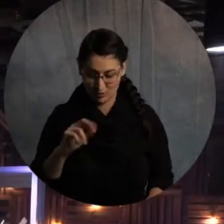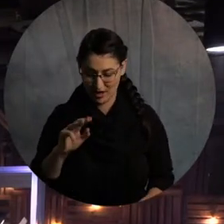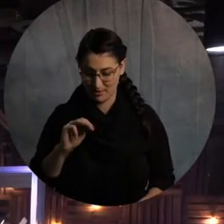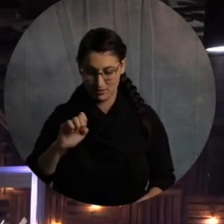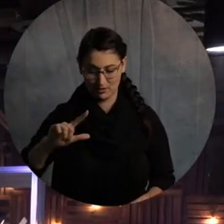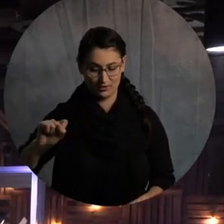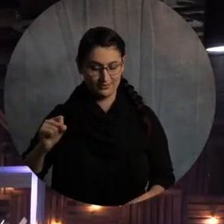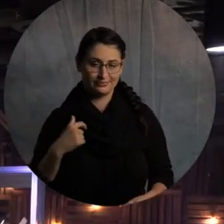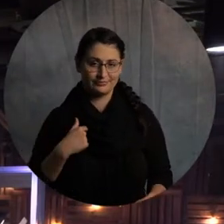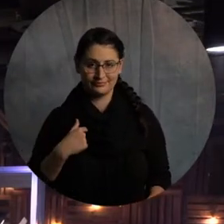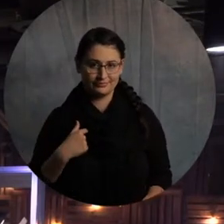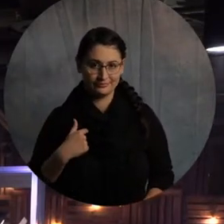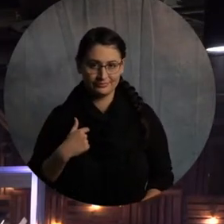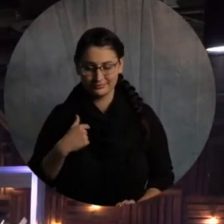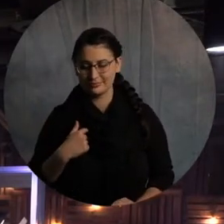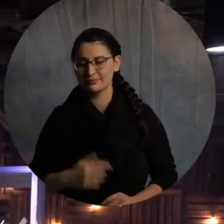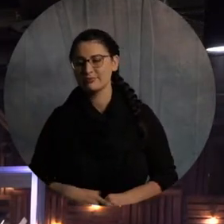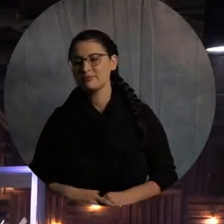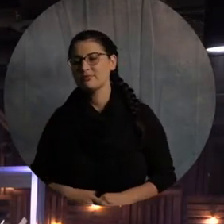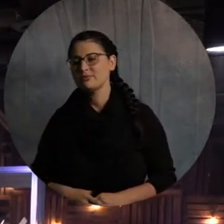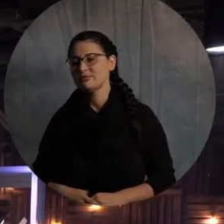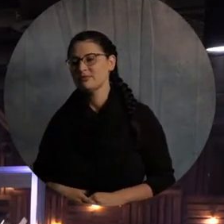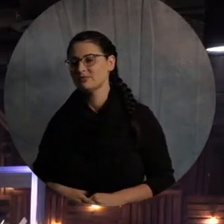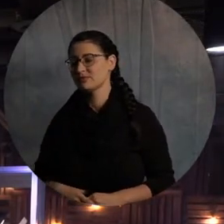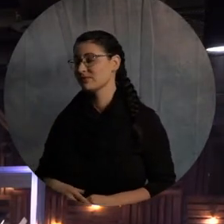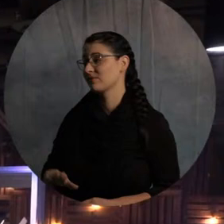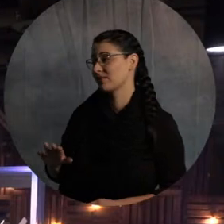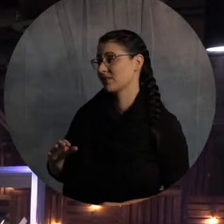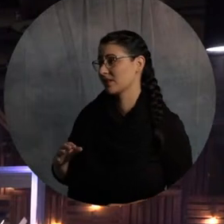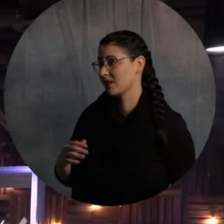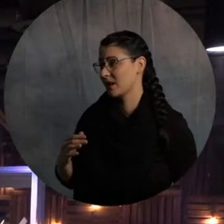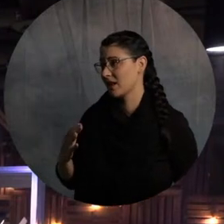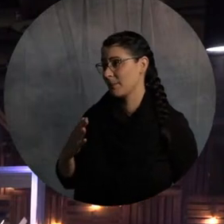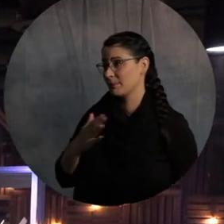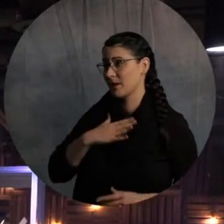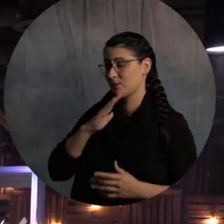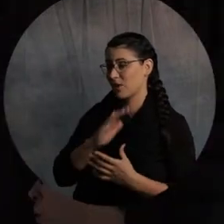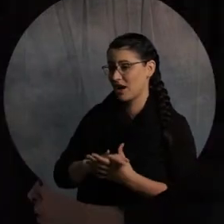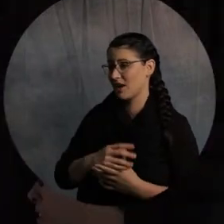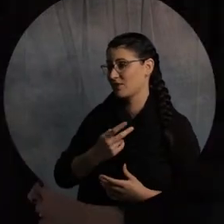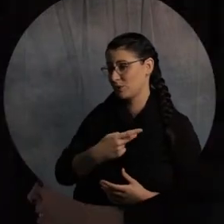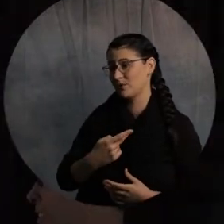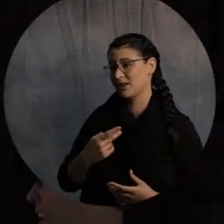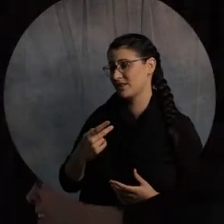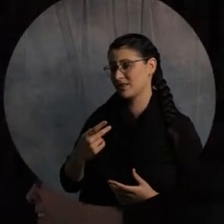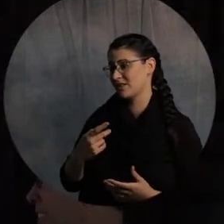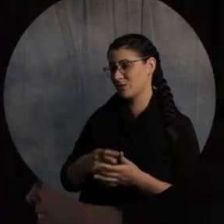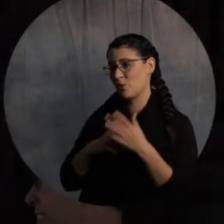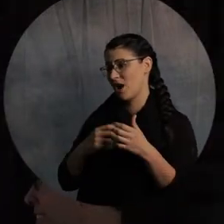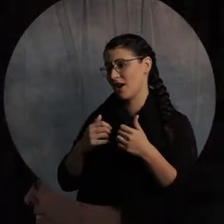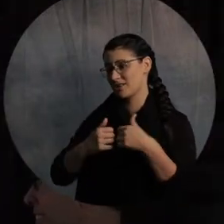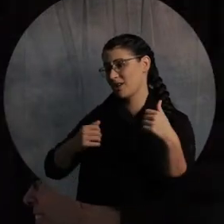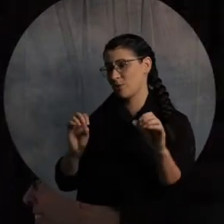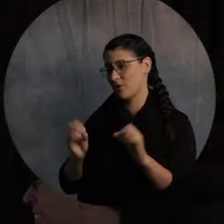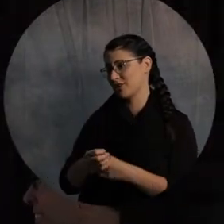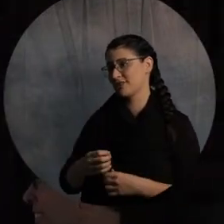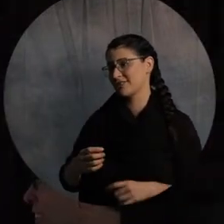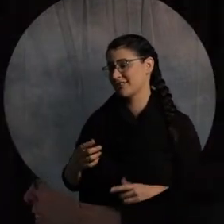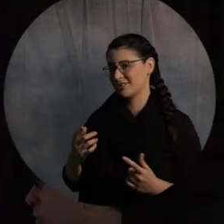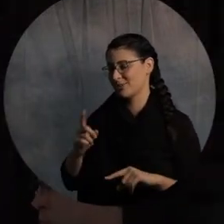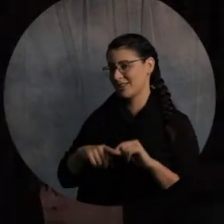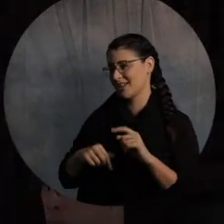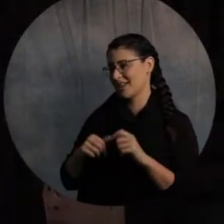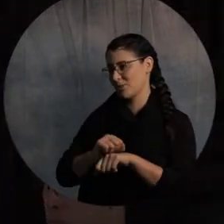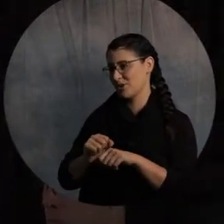work with your wife. That's impressive. Oh gosh. If we didn't have separate offices, we wouldn't. It wouldn't work. It wouldn't work. Yeah. So it's like